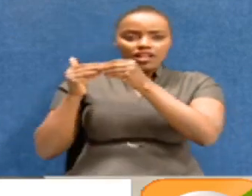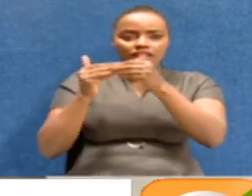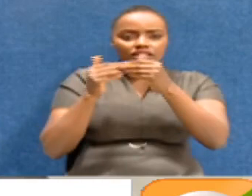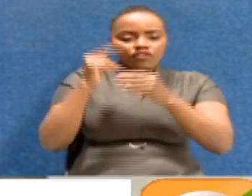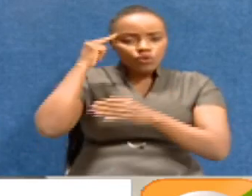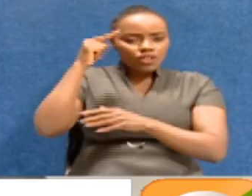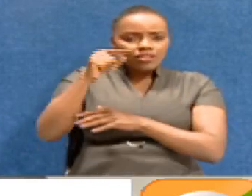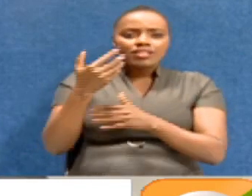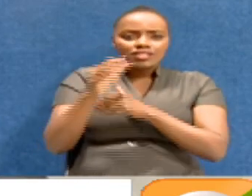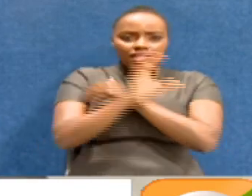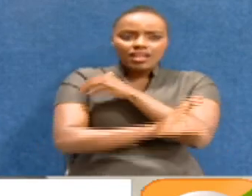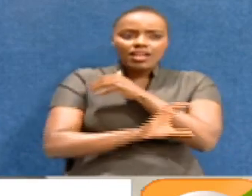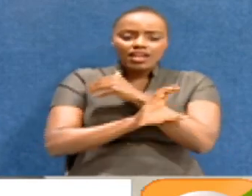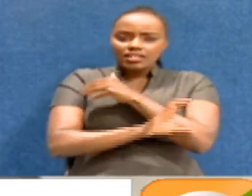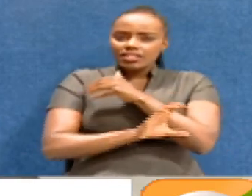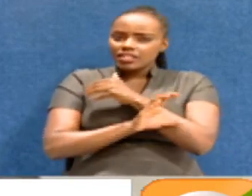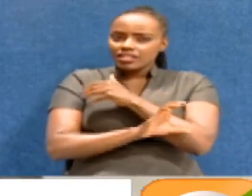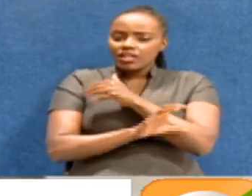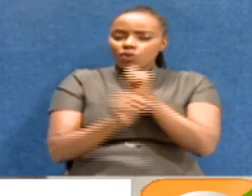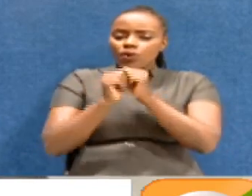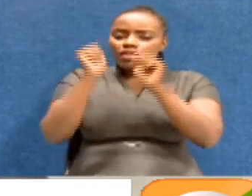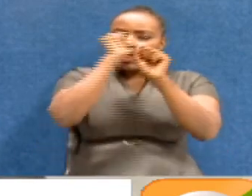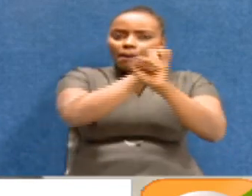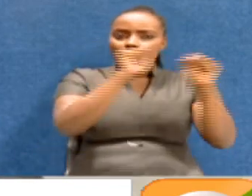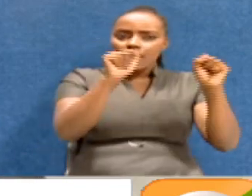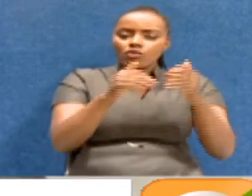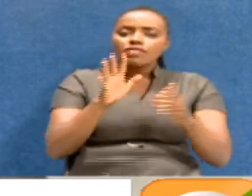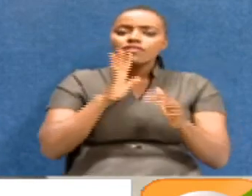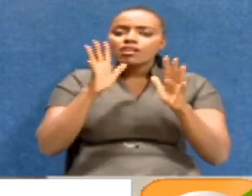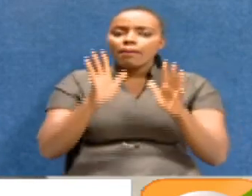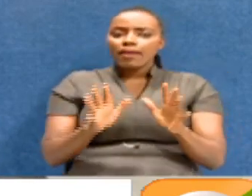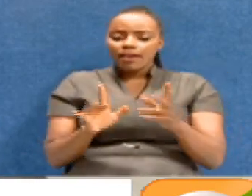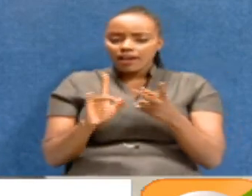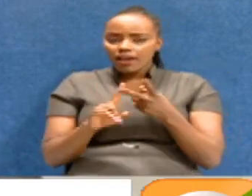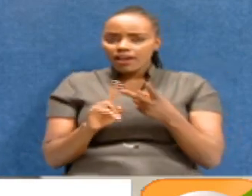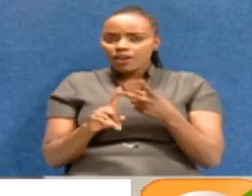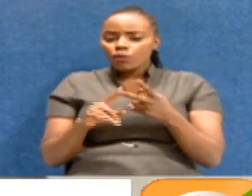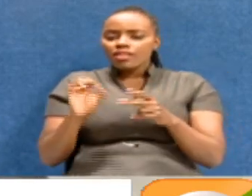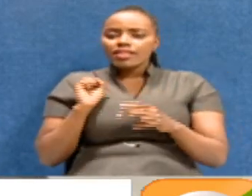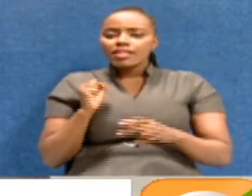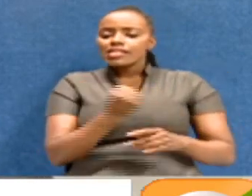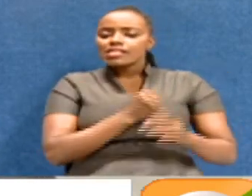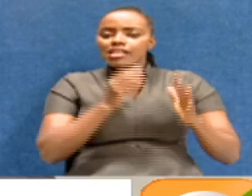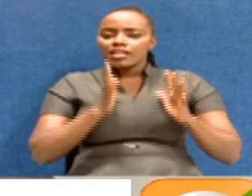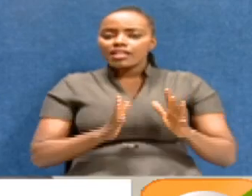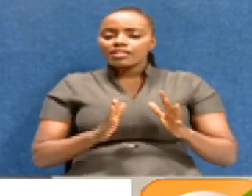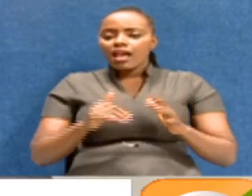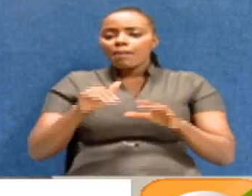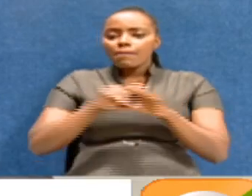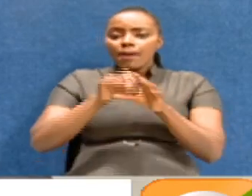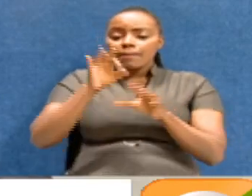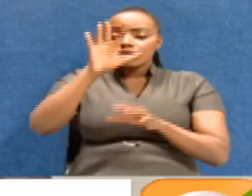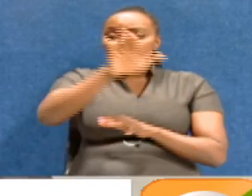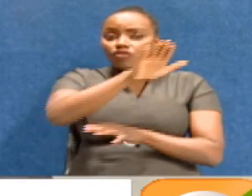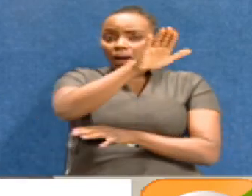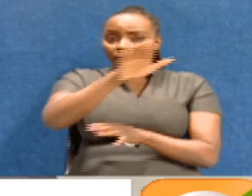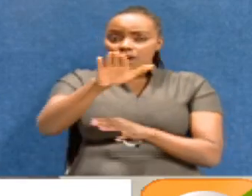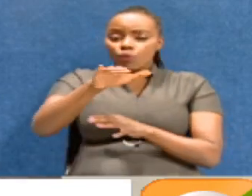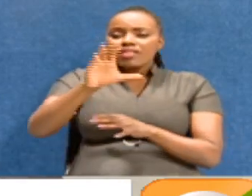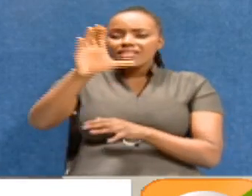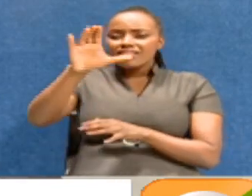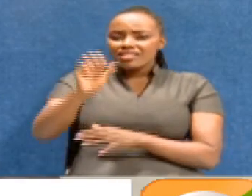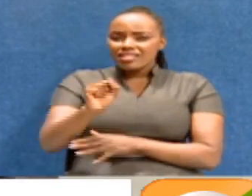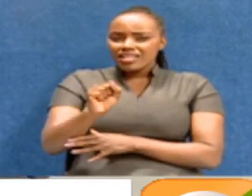of this country. With the president, with the speaker, with the senators, the members of parliament, with